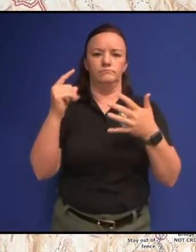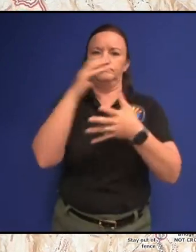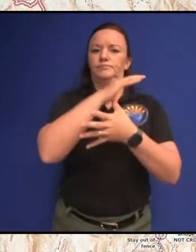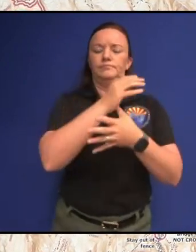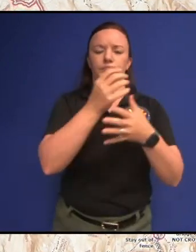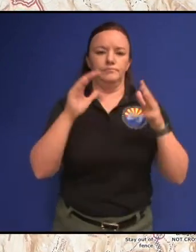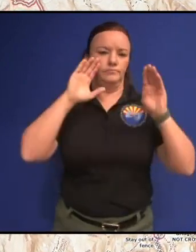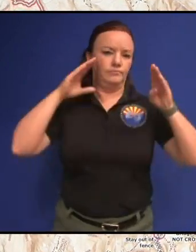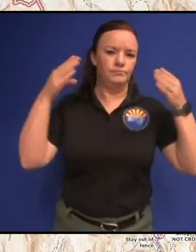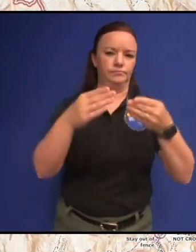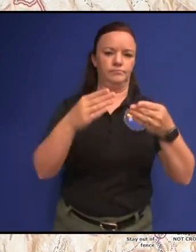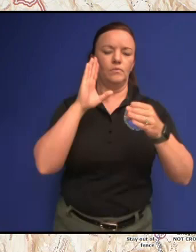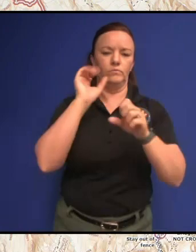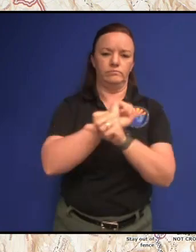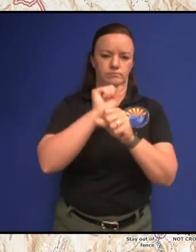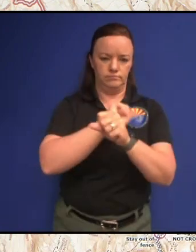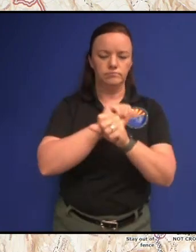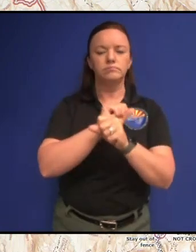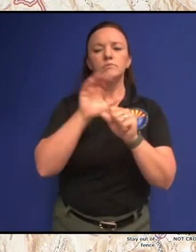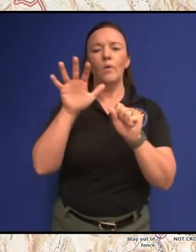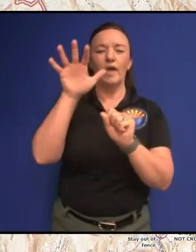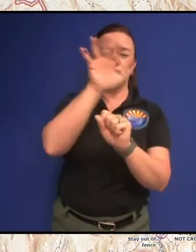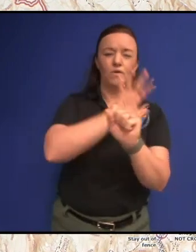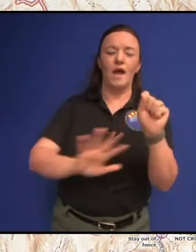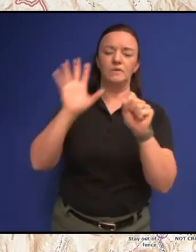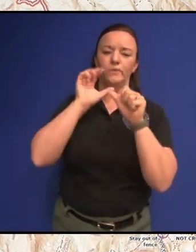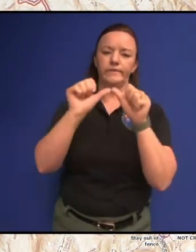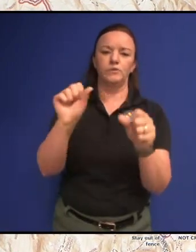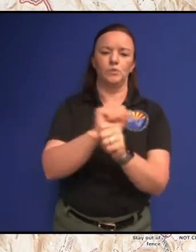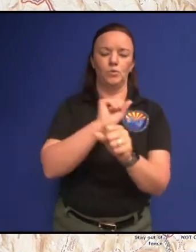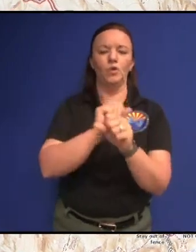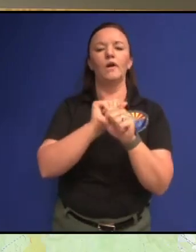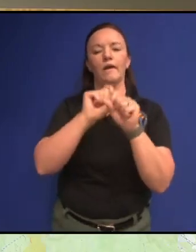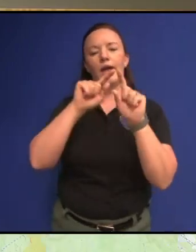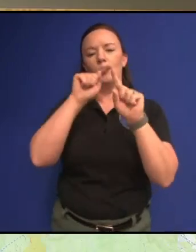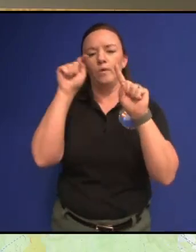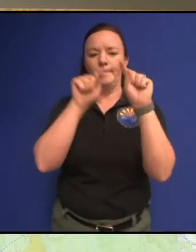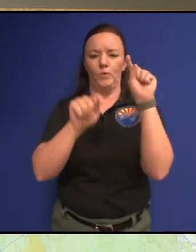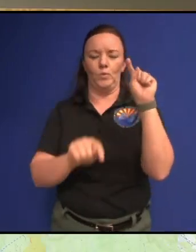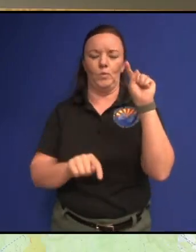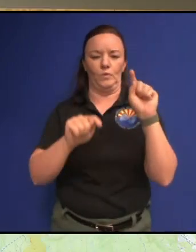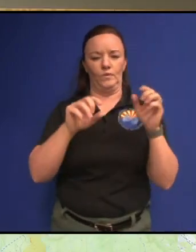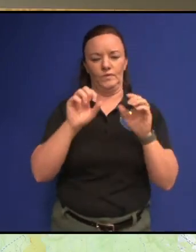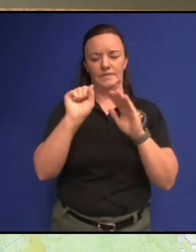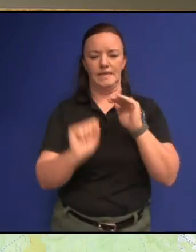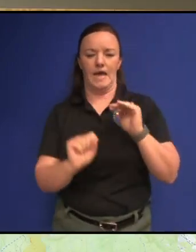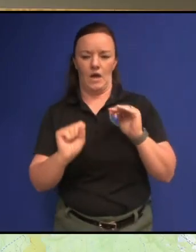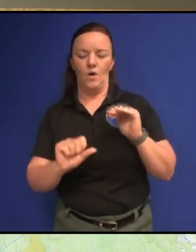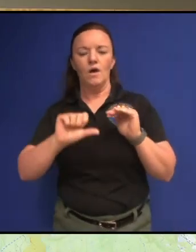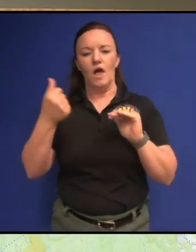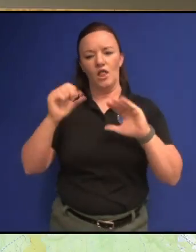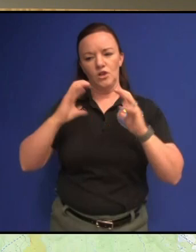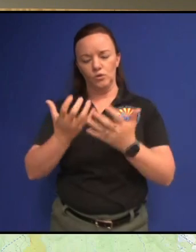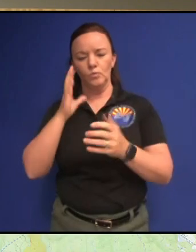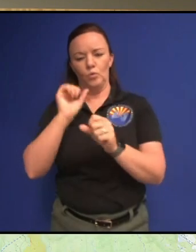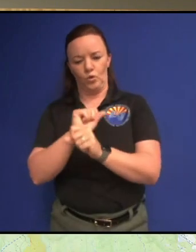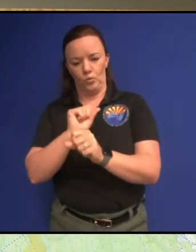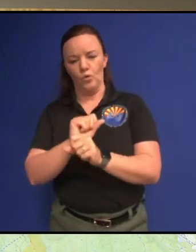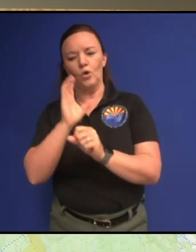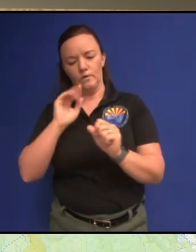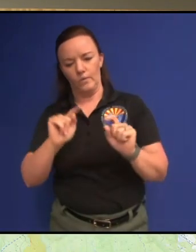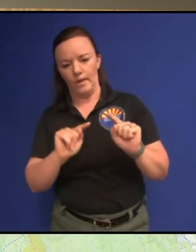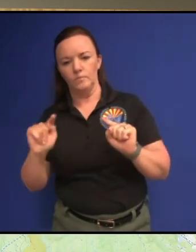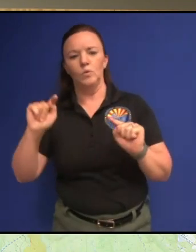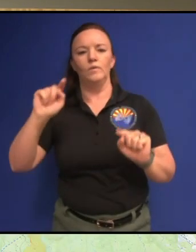they'll work to get this work done around here and then they'll continue to move south these group down here will continue to get their work done there and they'll continue to move